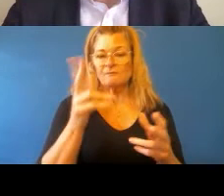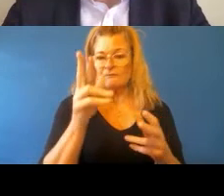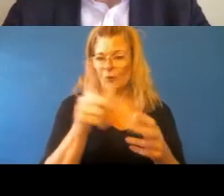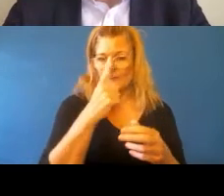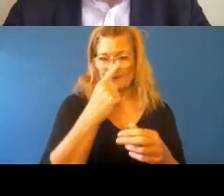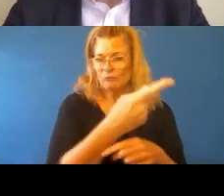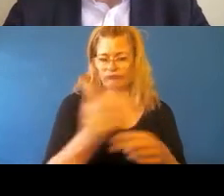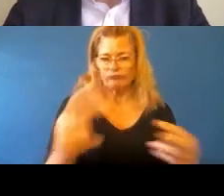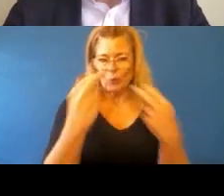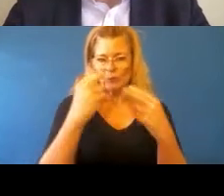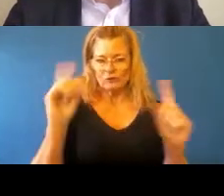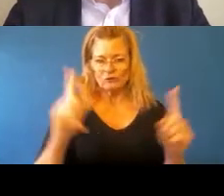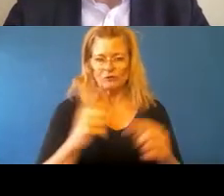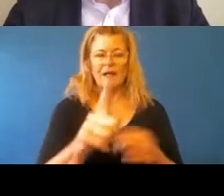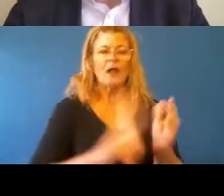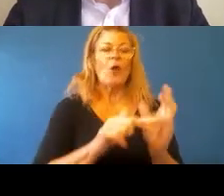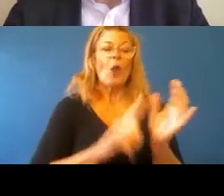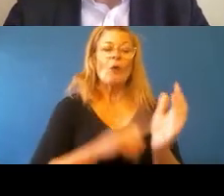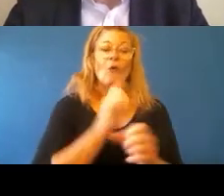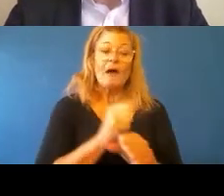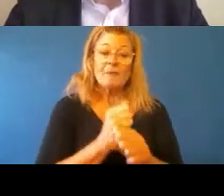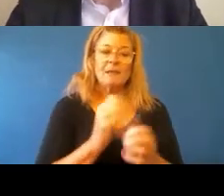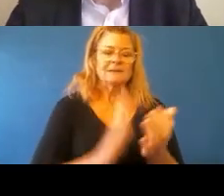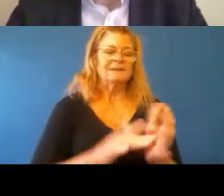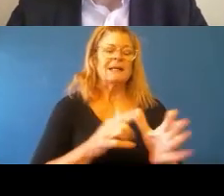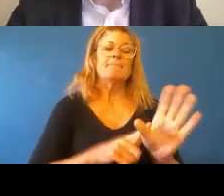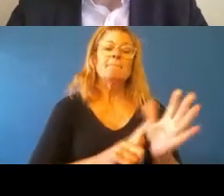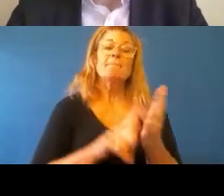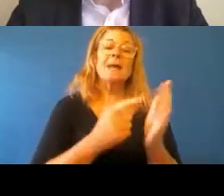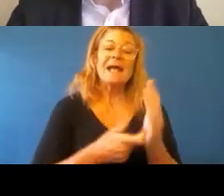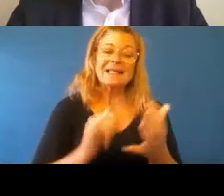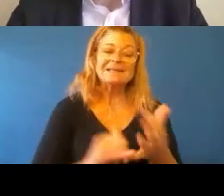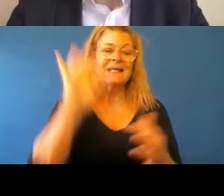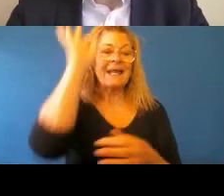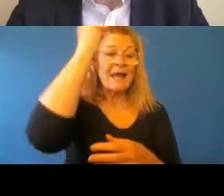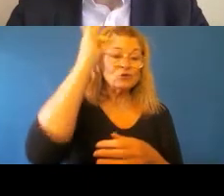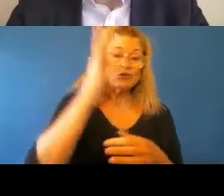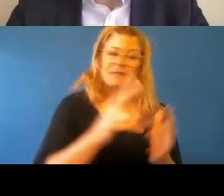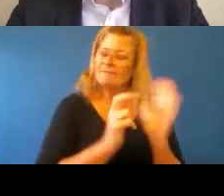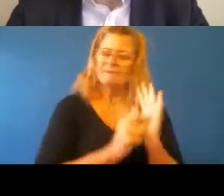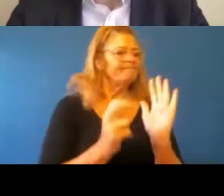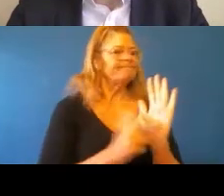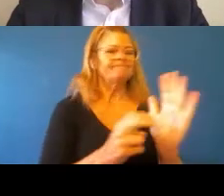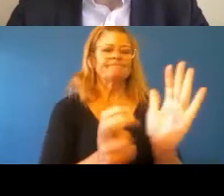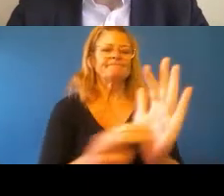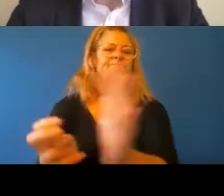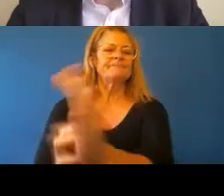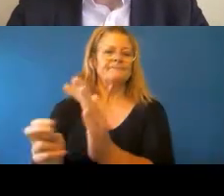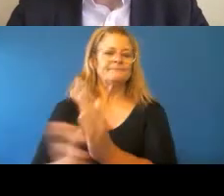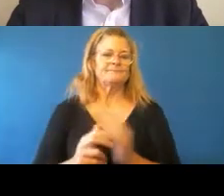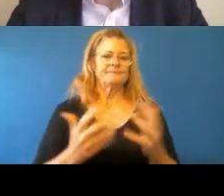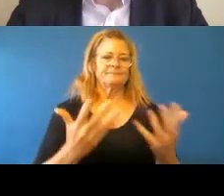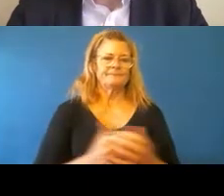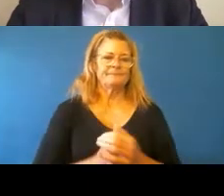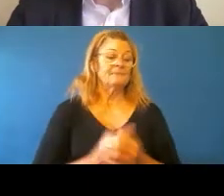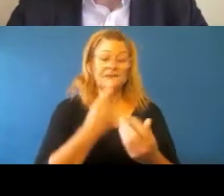the mayors and the local councils have signed up to this future strategy. And some say, well, when is this strategy